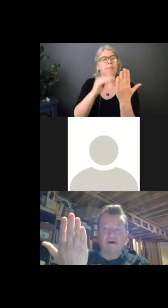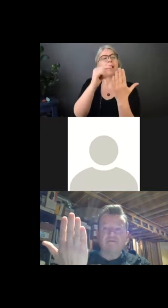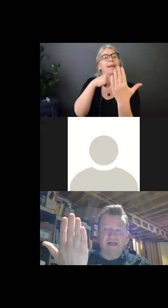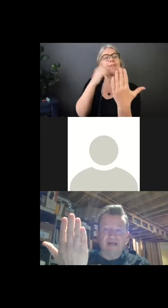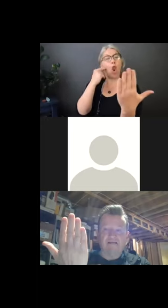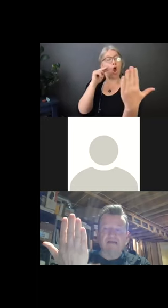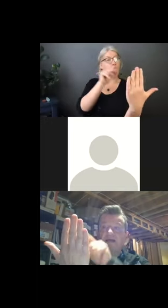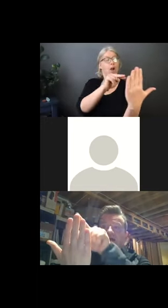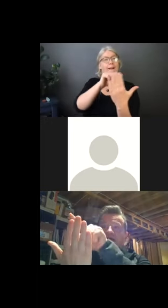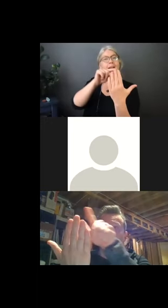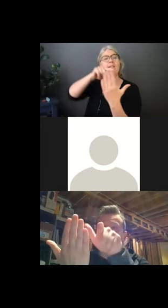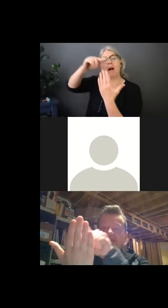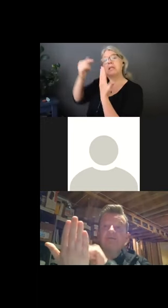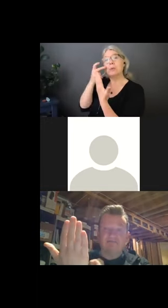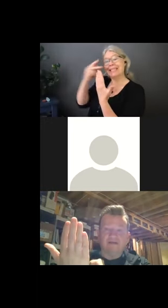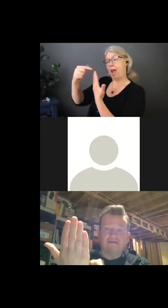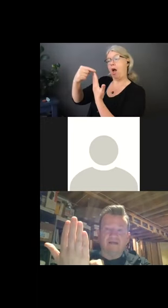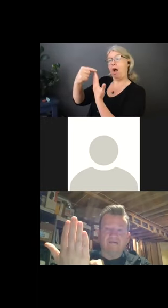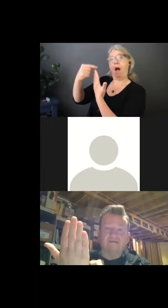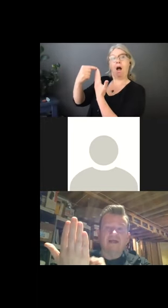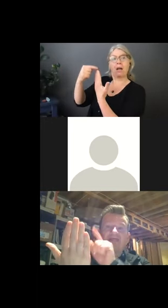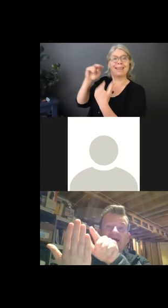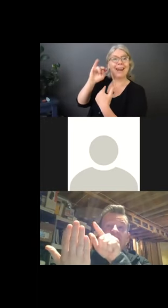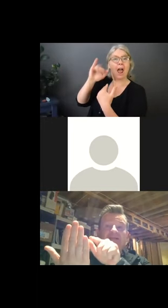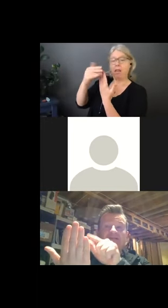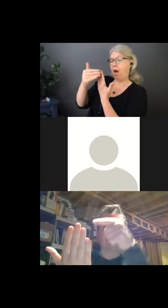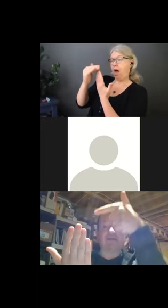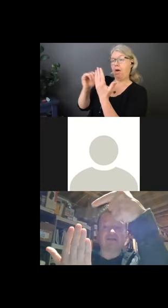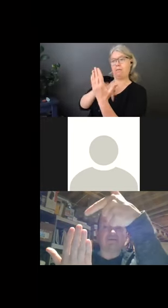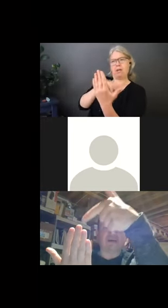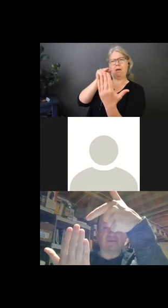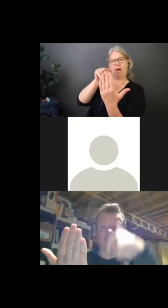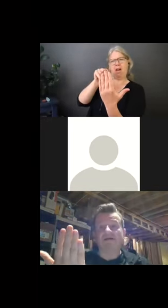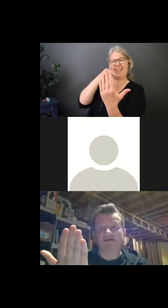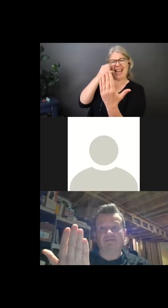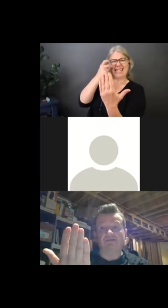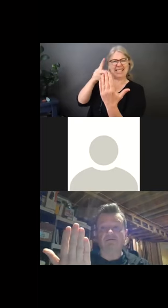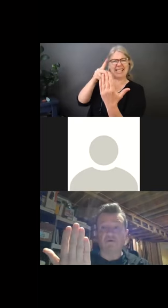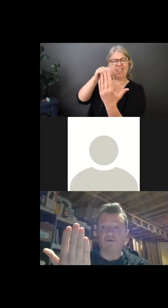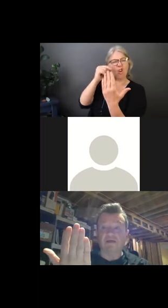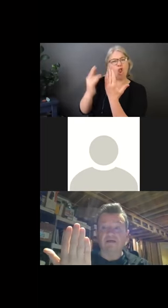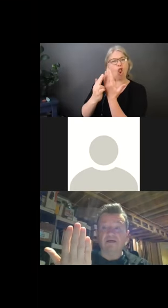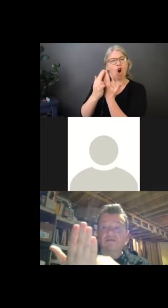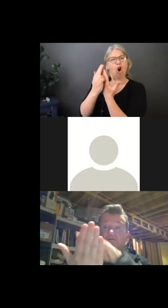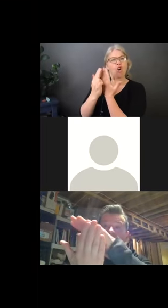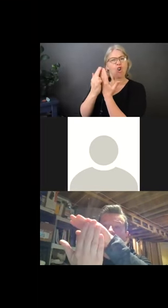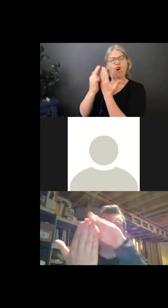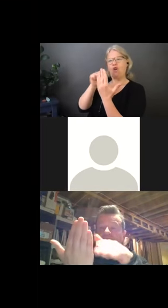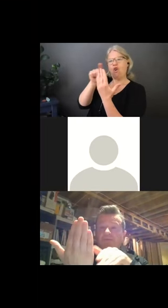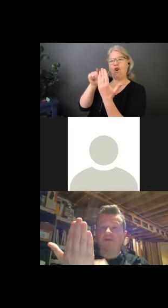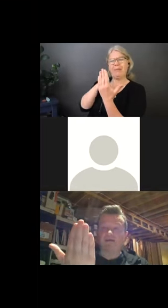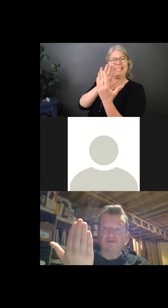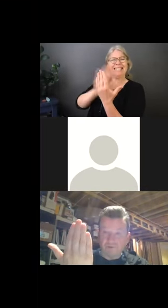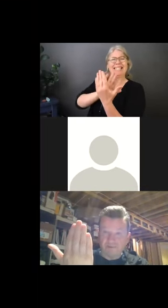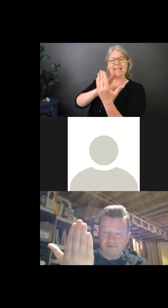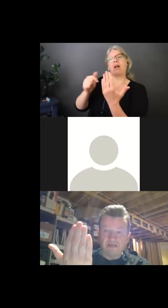I look at the palm of my hand. If I see my fingernails, that's a potential risk for microorganisms to grow in. So good